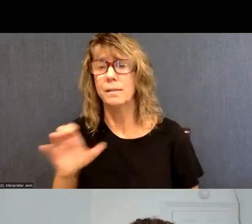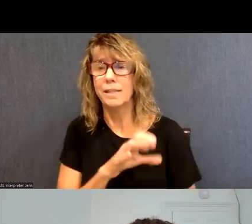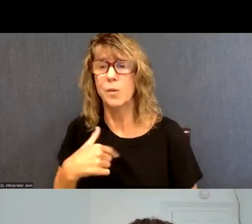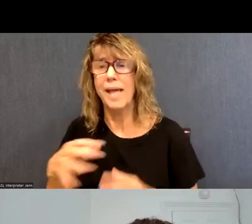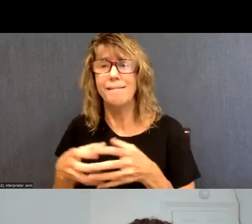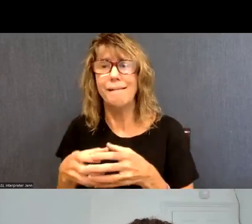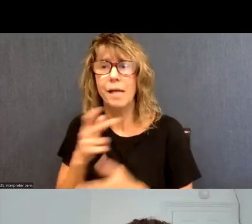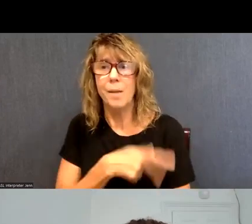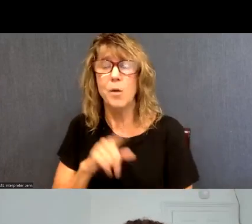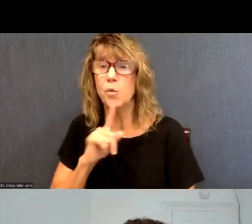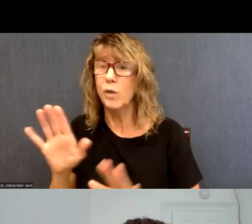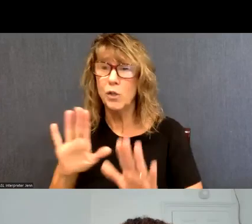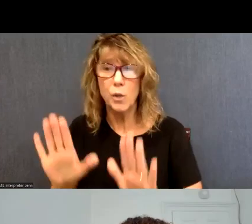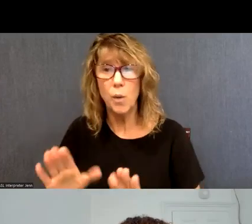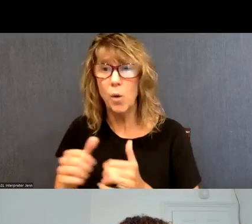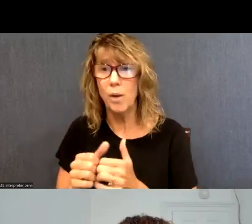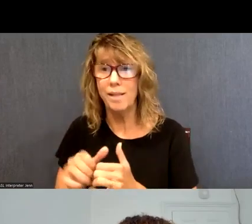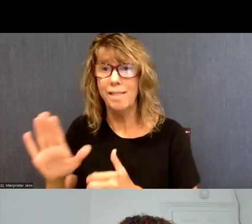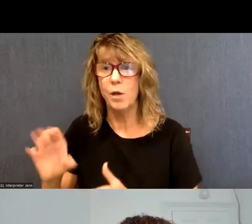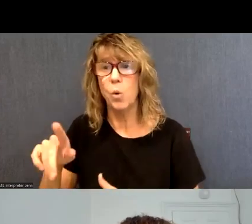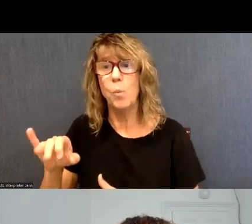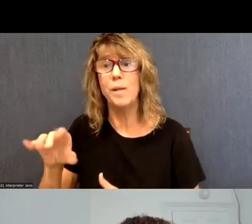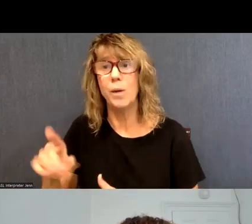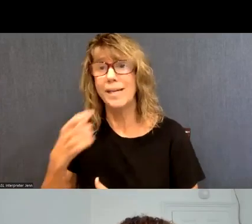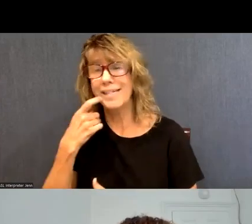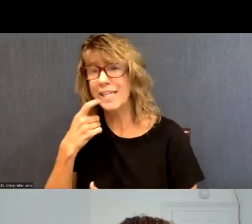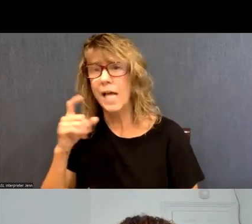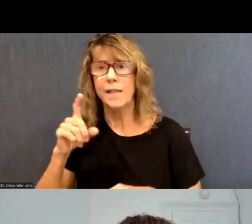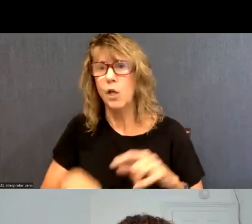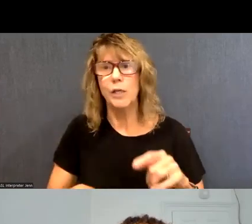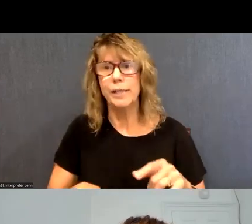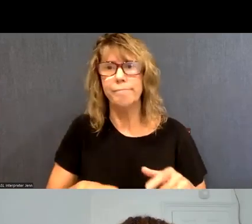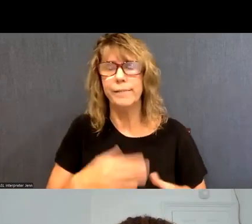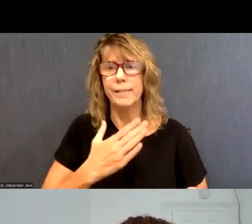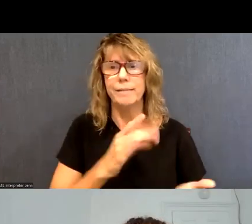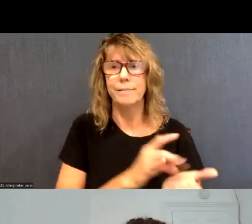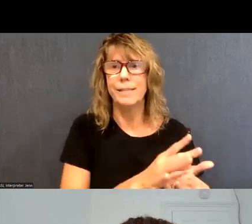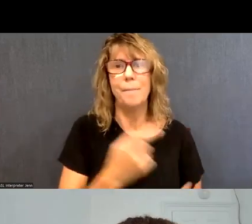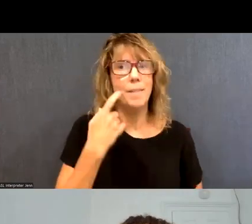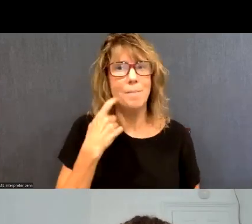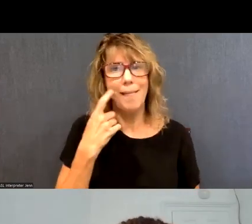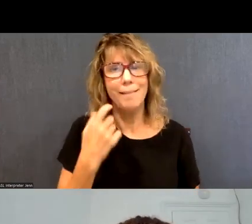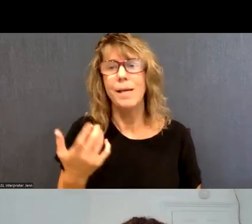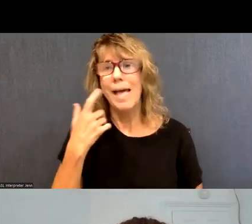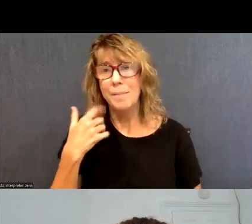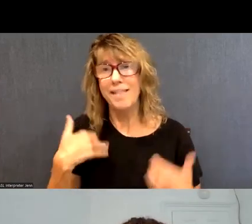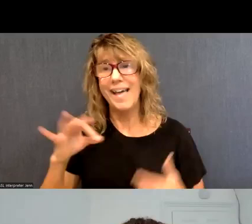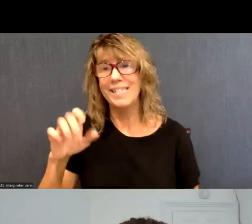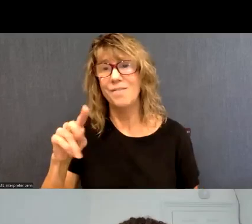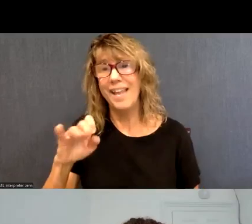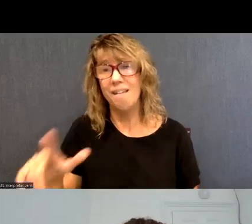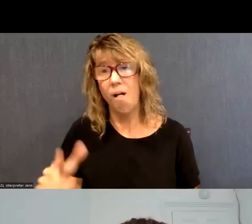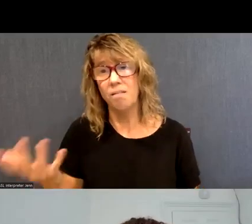who were doing really well in terms of their opiate addiction, but couldn't kick the meth. And then the meth has fentanyl in it, you know, and so it's risky.